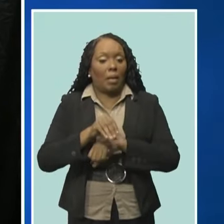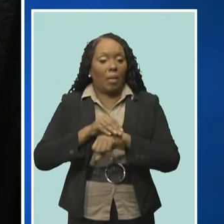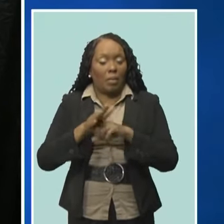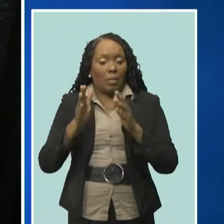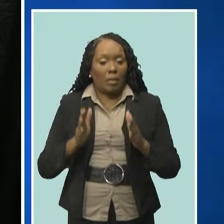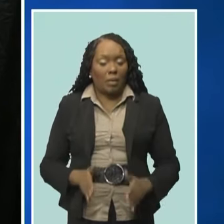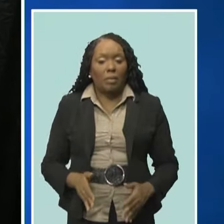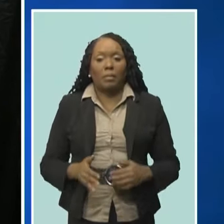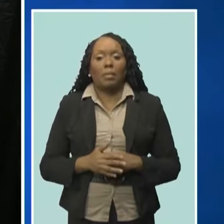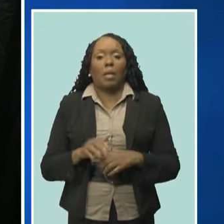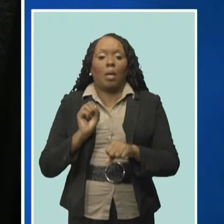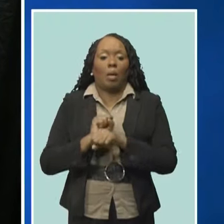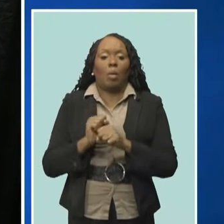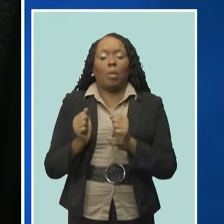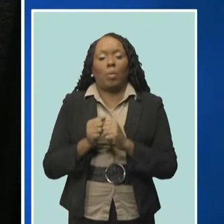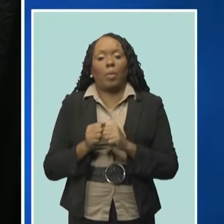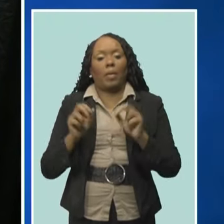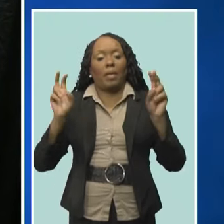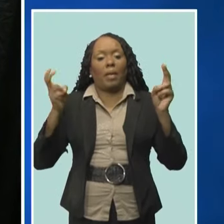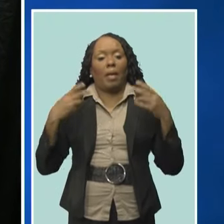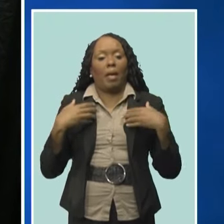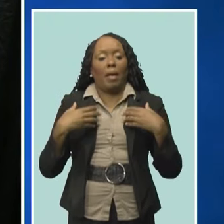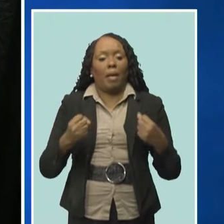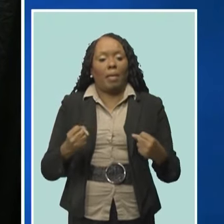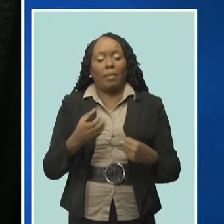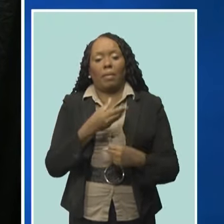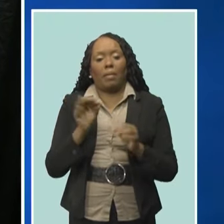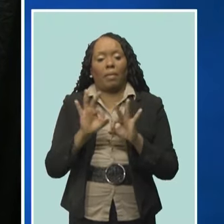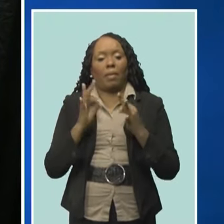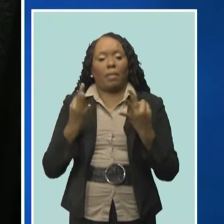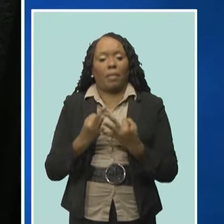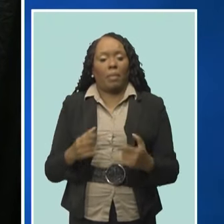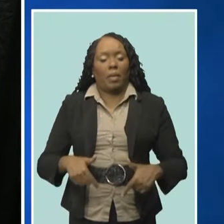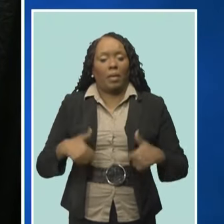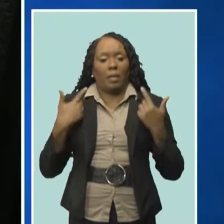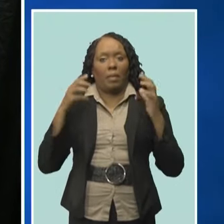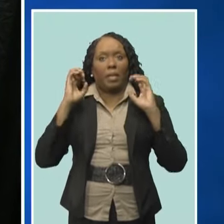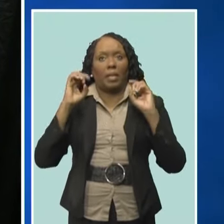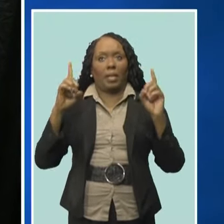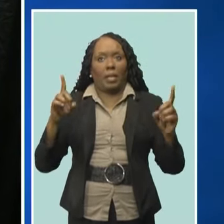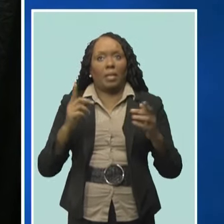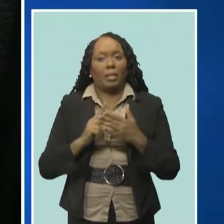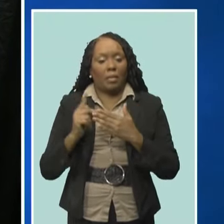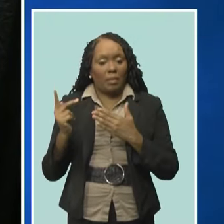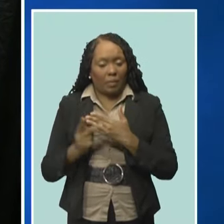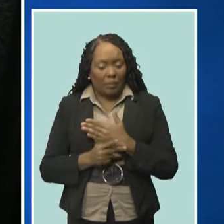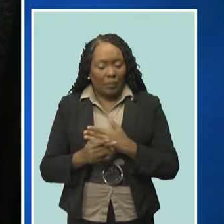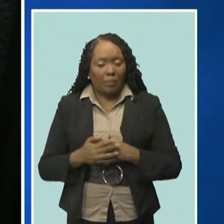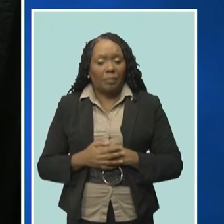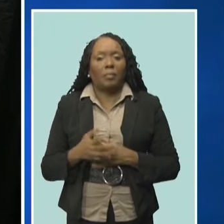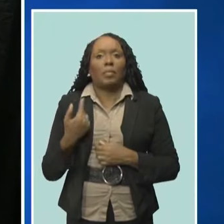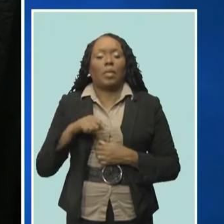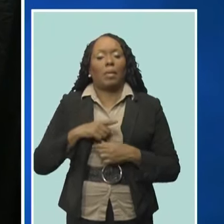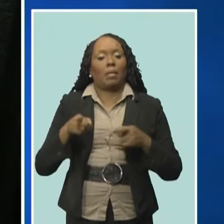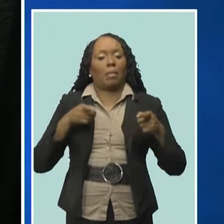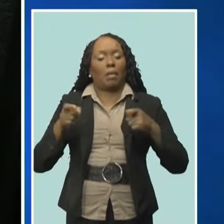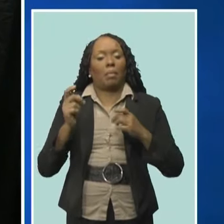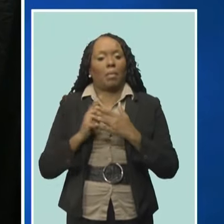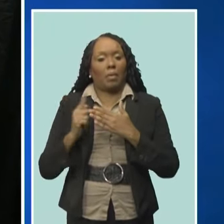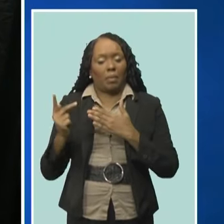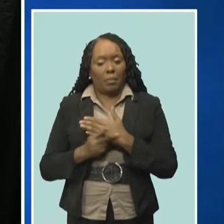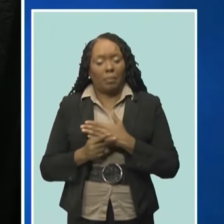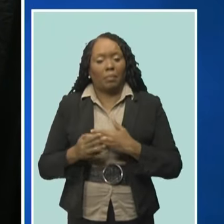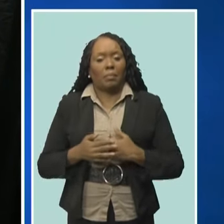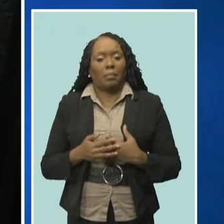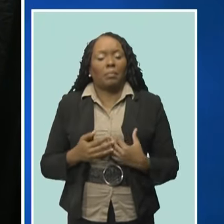We work with the health and family life education programme and we run the programme in those settings. So it allows us